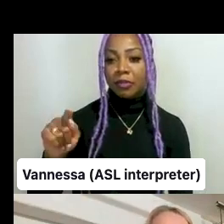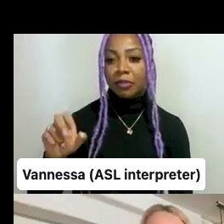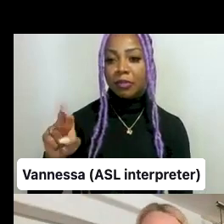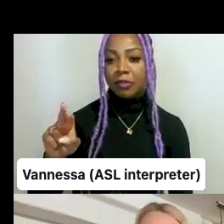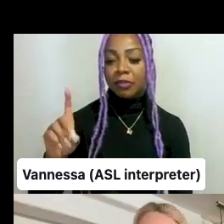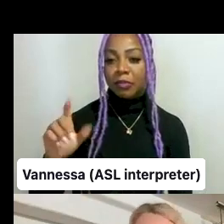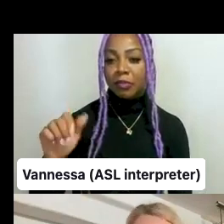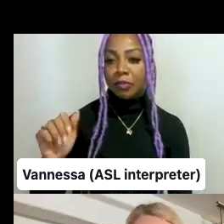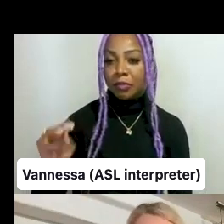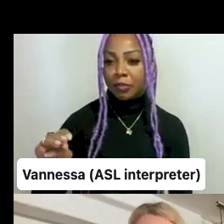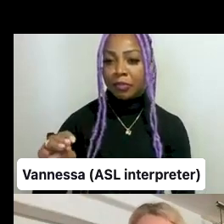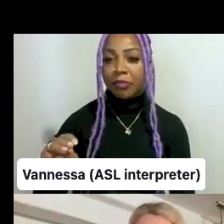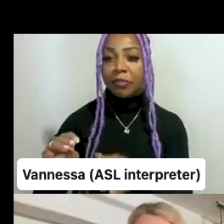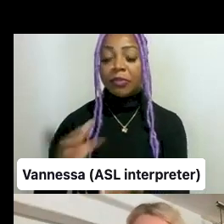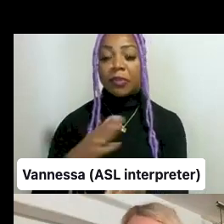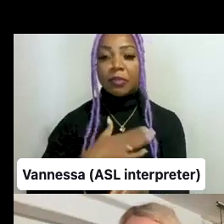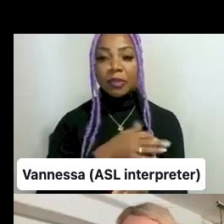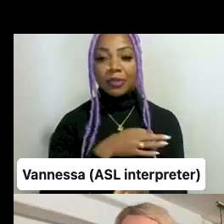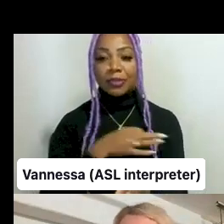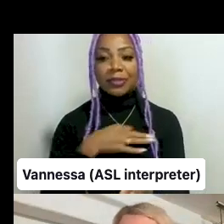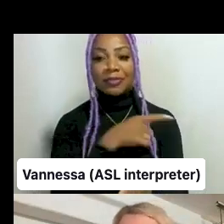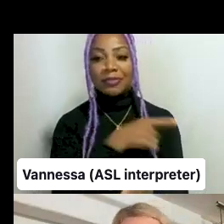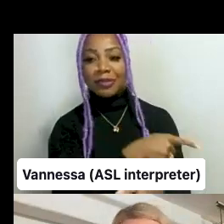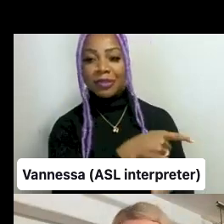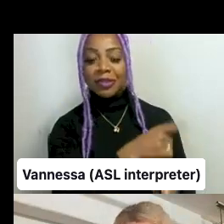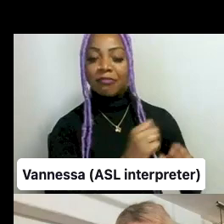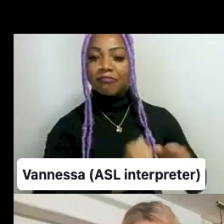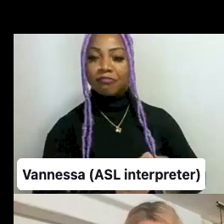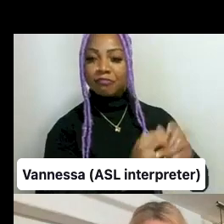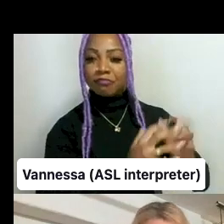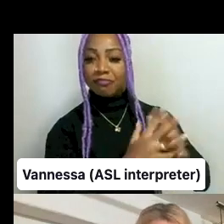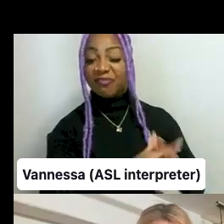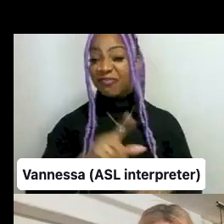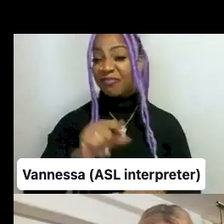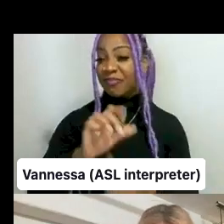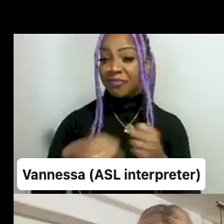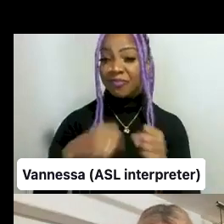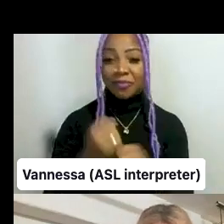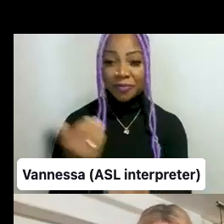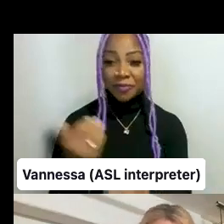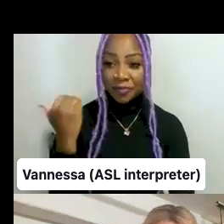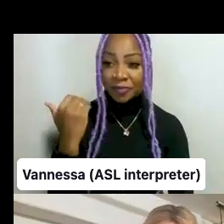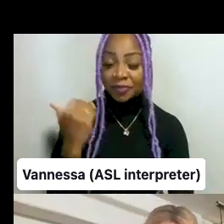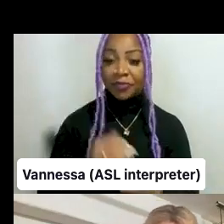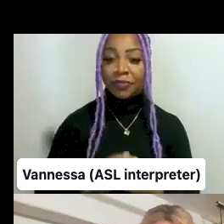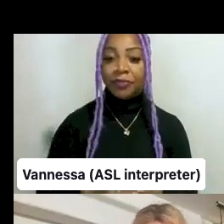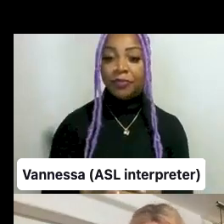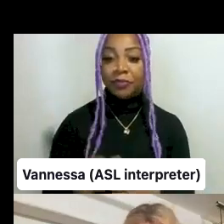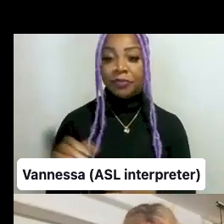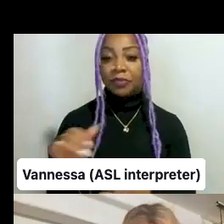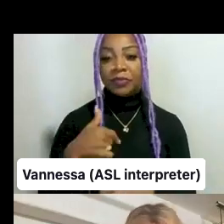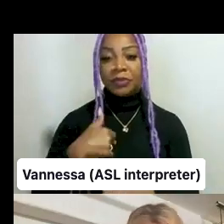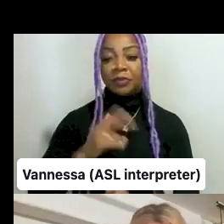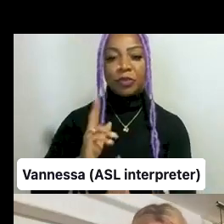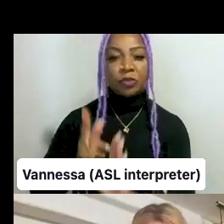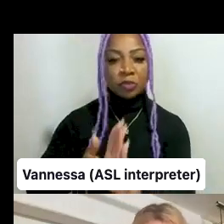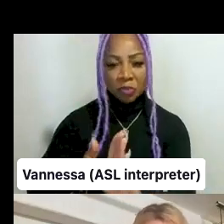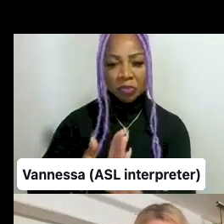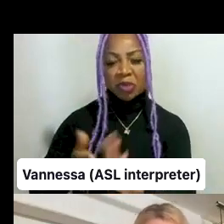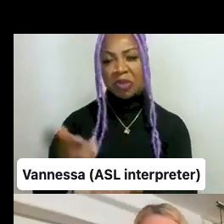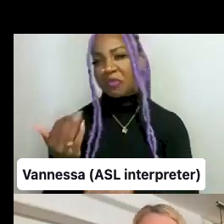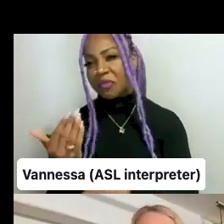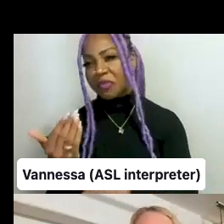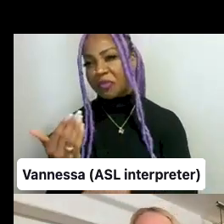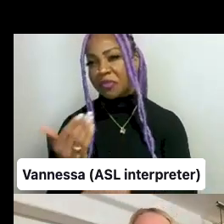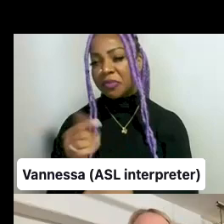by my colleague Astrid Forstermans 20 years ago, and I joined it about 15 or 16